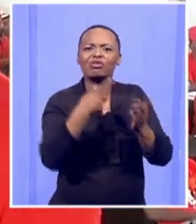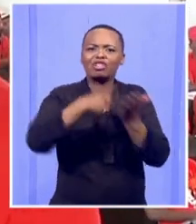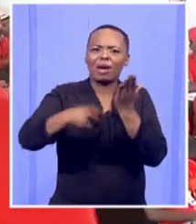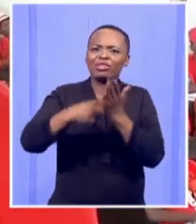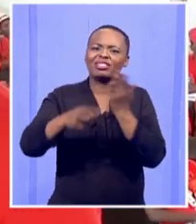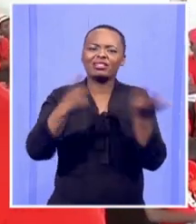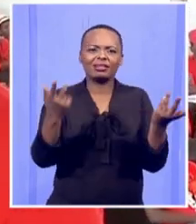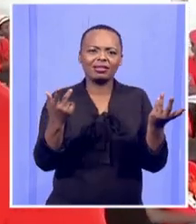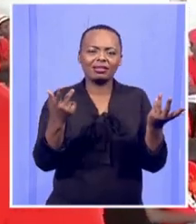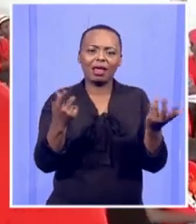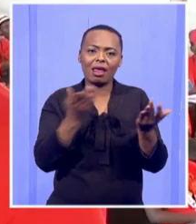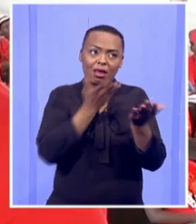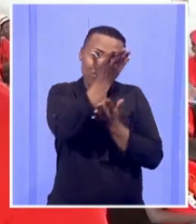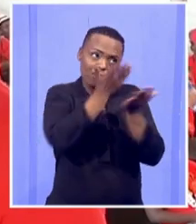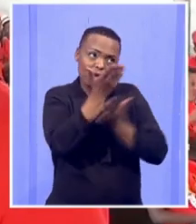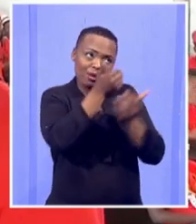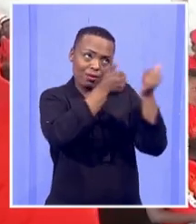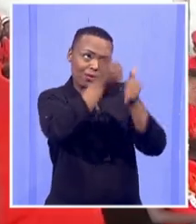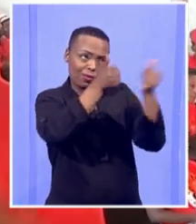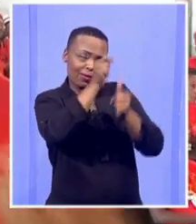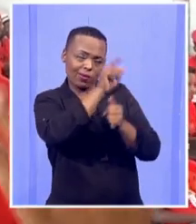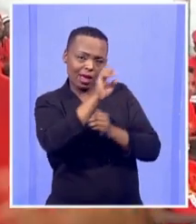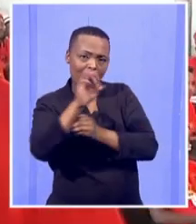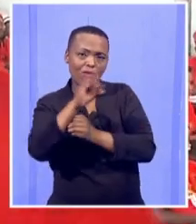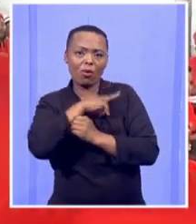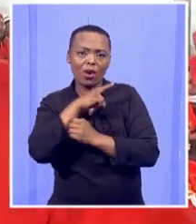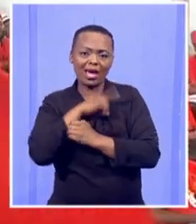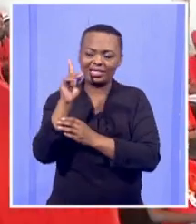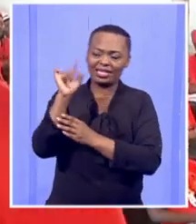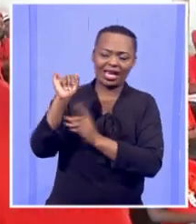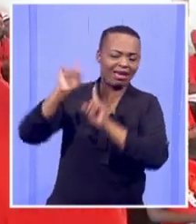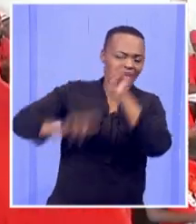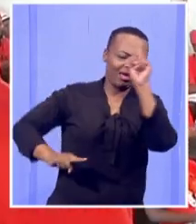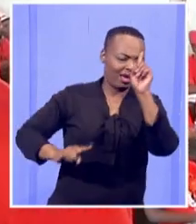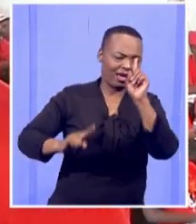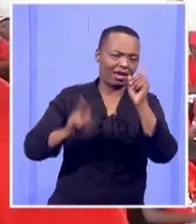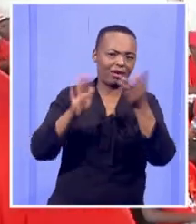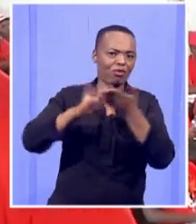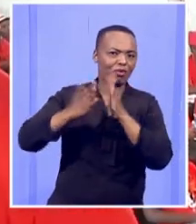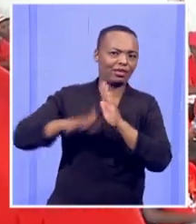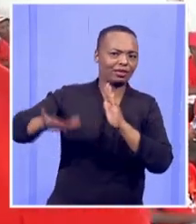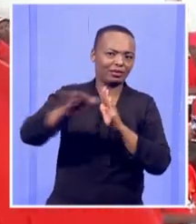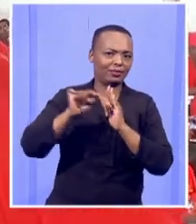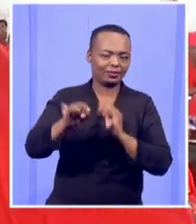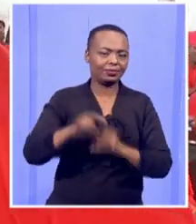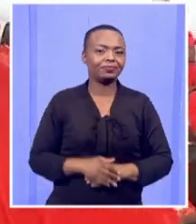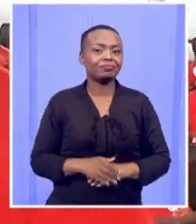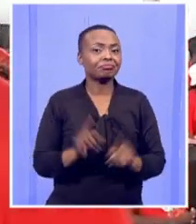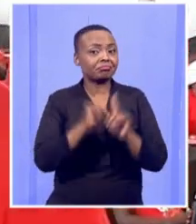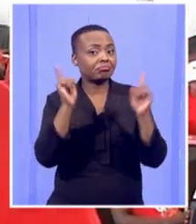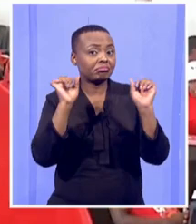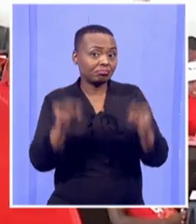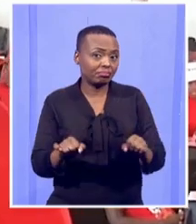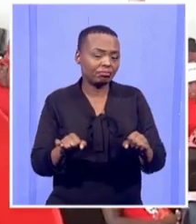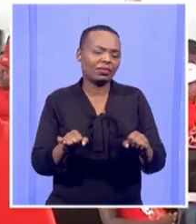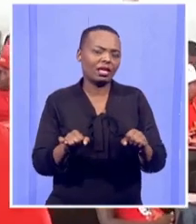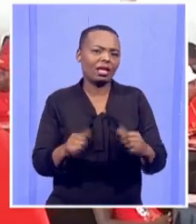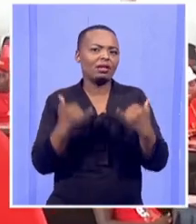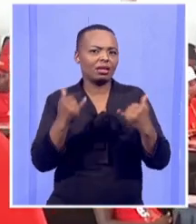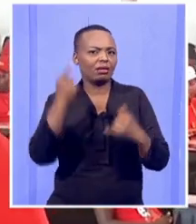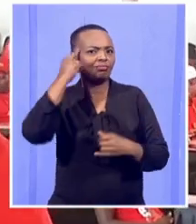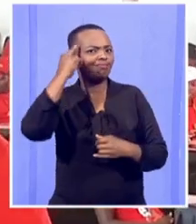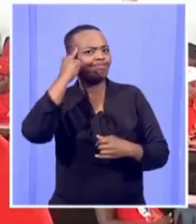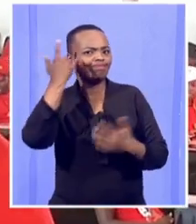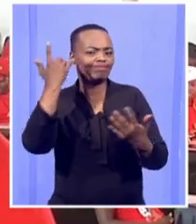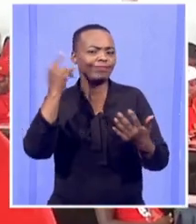back and engage our leadership around them. Because clearly DA is feeling our masses there. But more than any other thing, we think